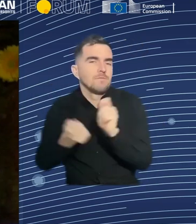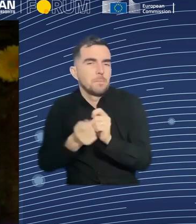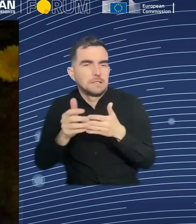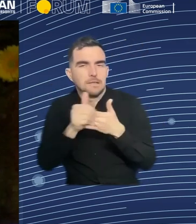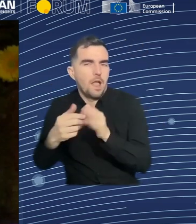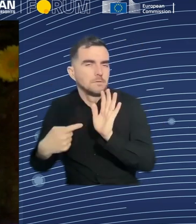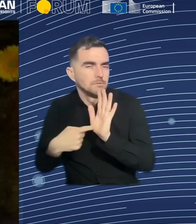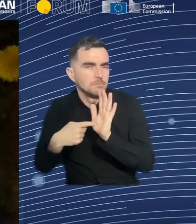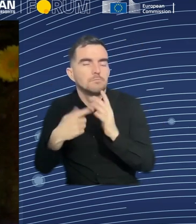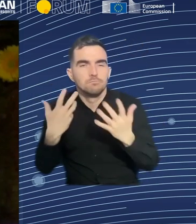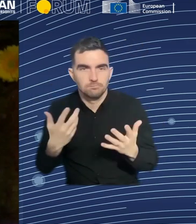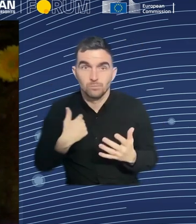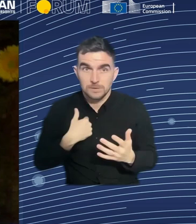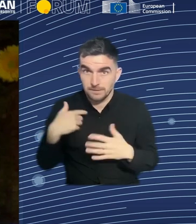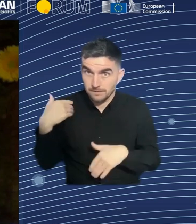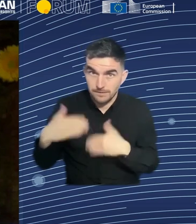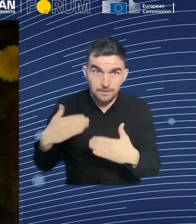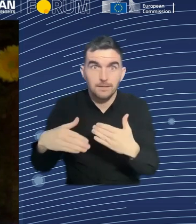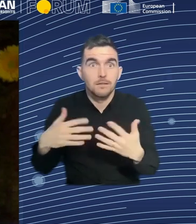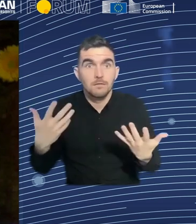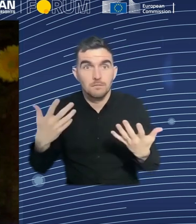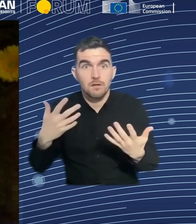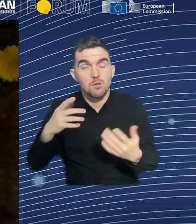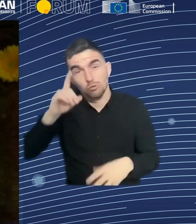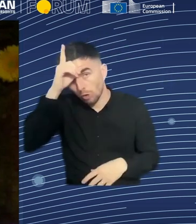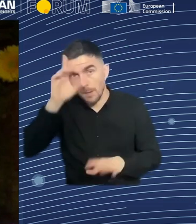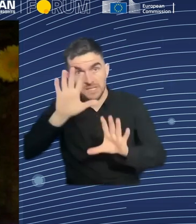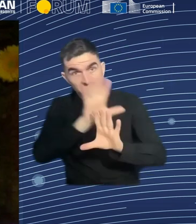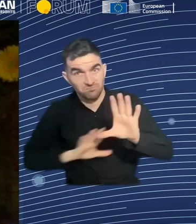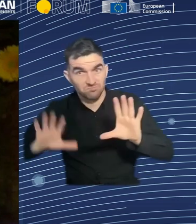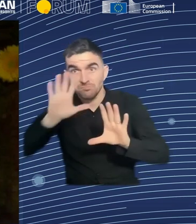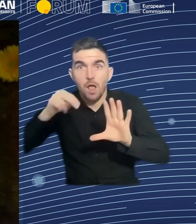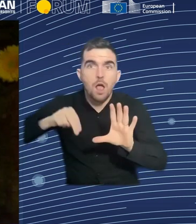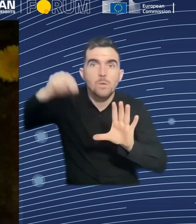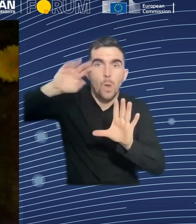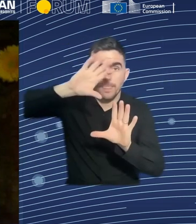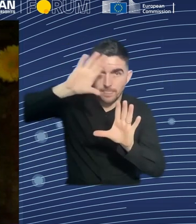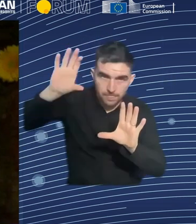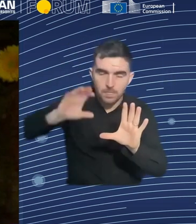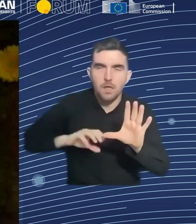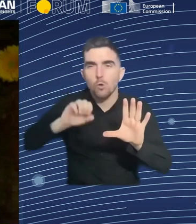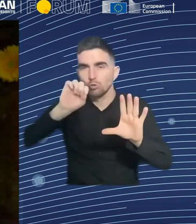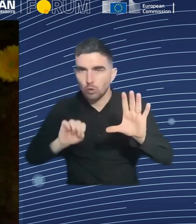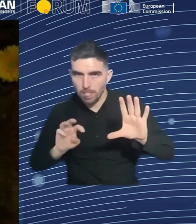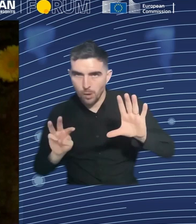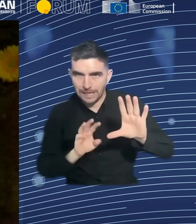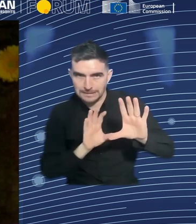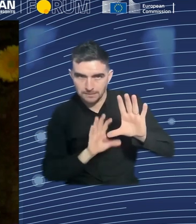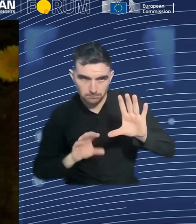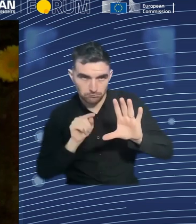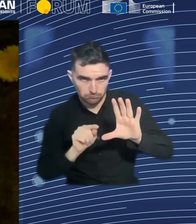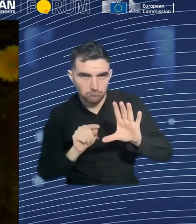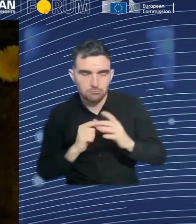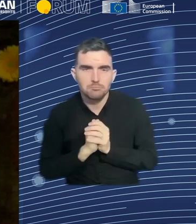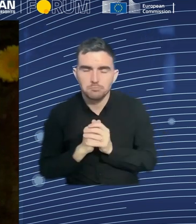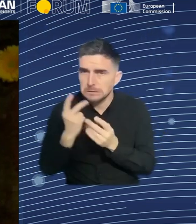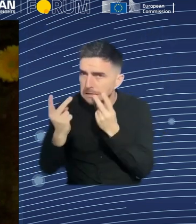And it's really quite successful, because the people are not afraid